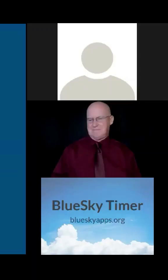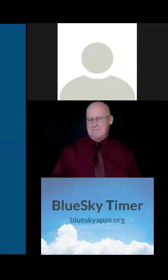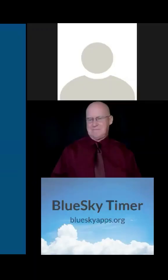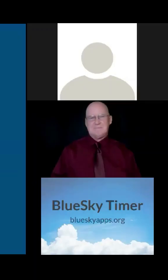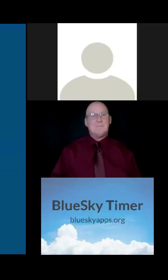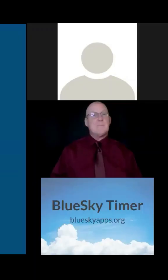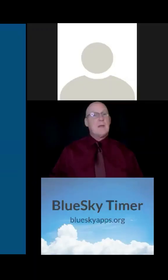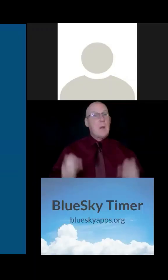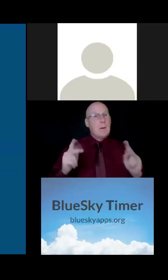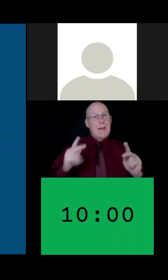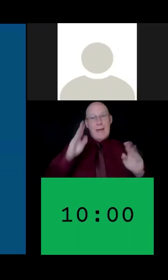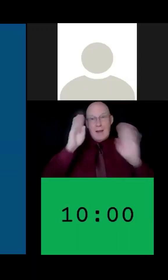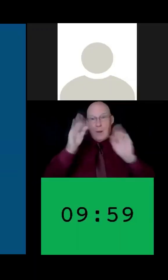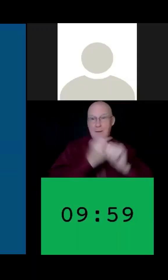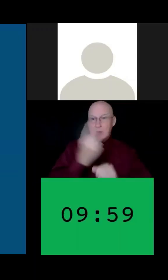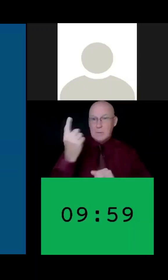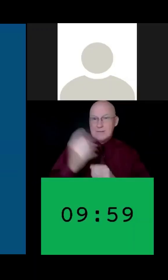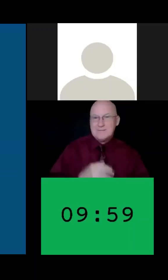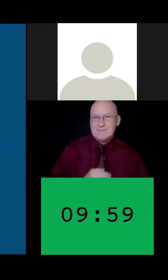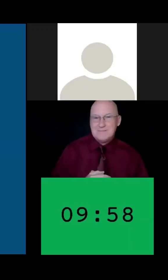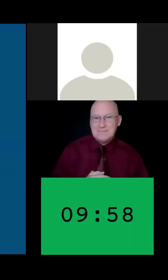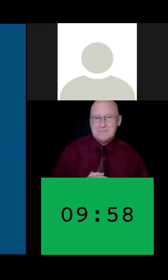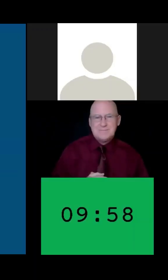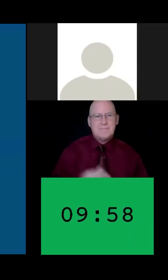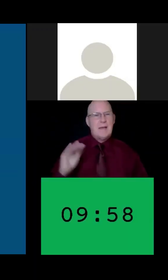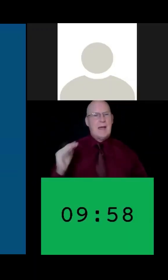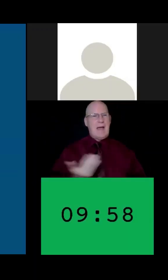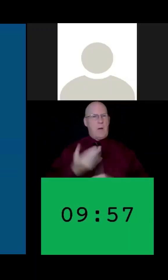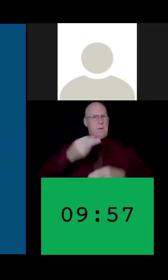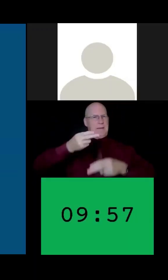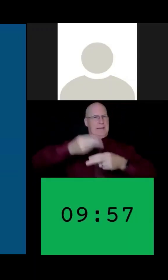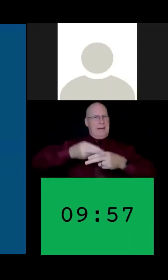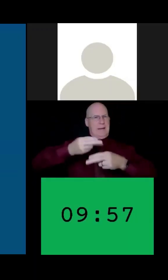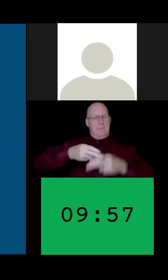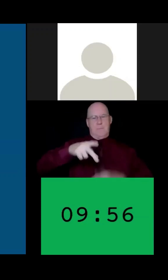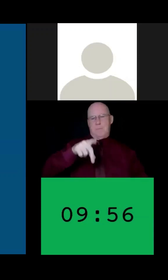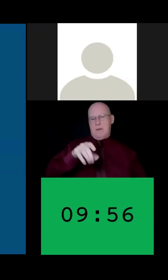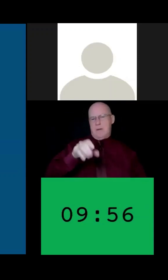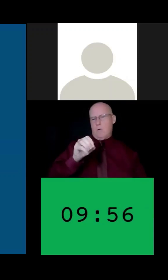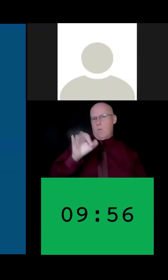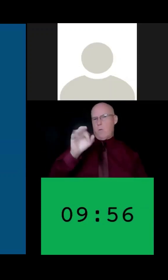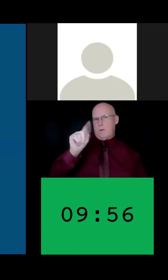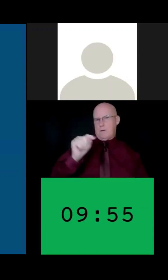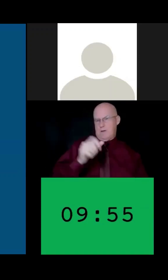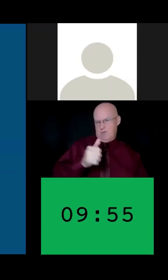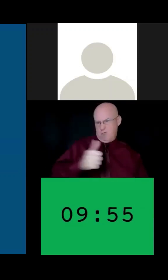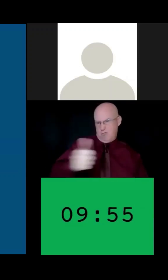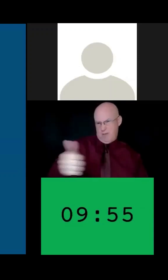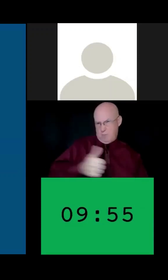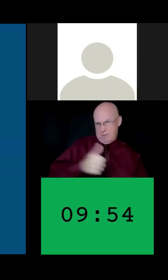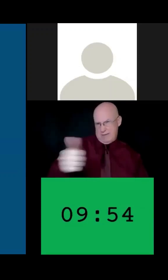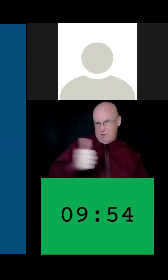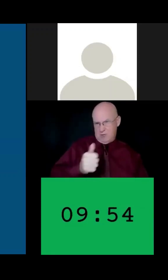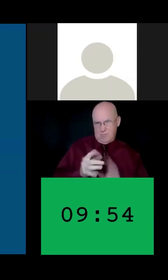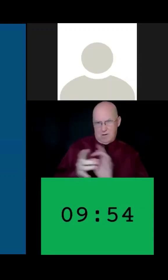Hi, everybody. Our name is Point, the Transportation Collective. We